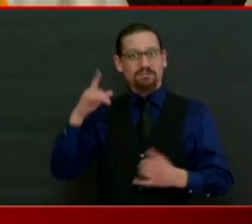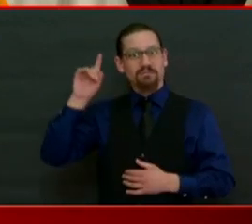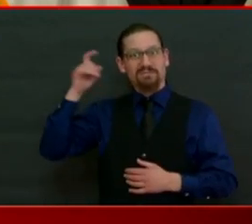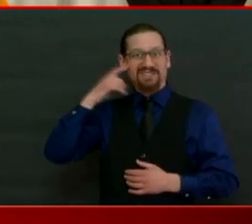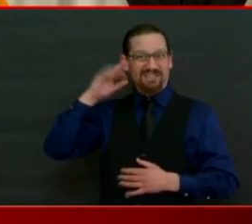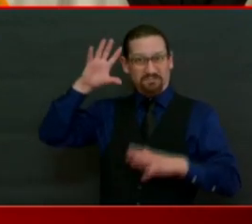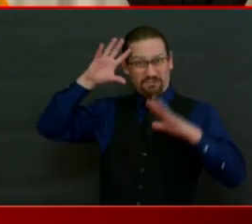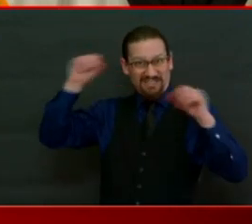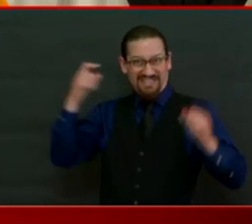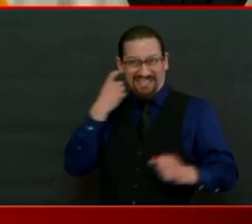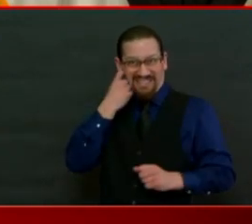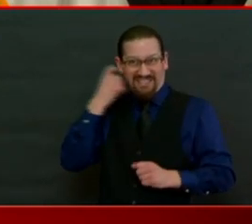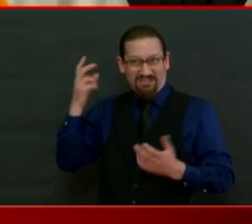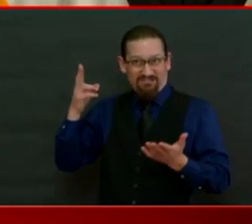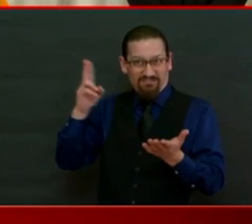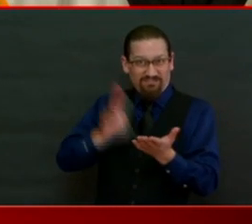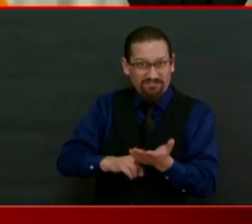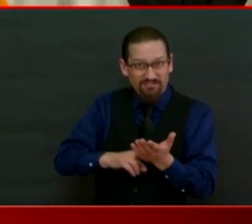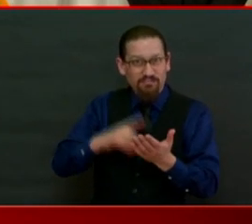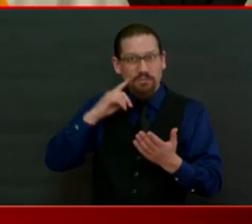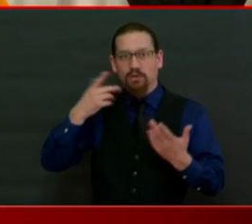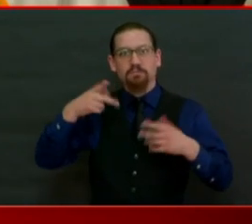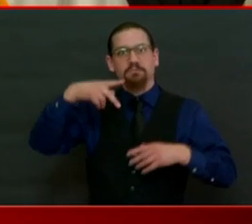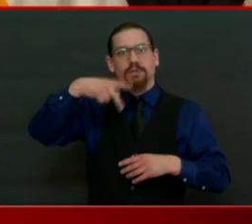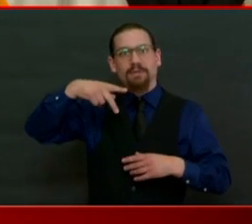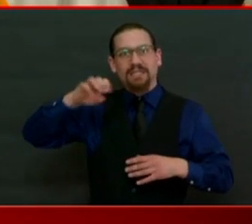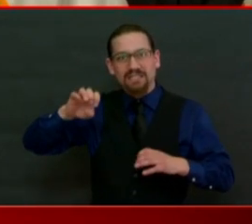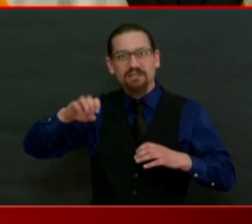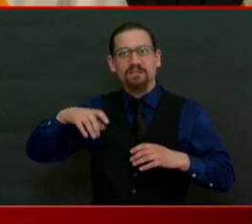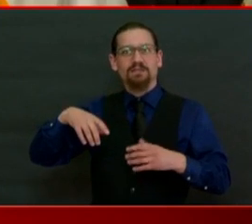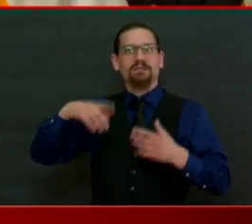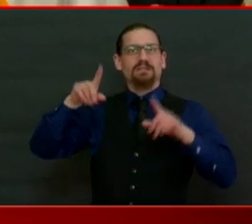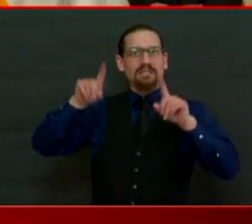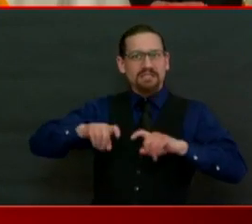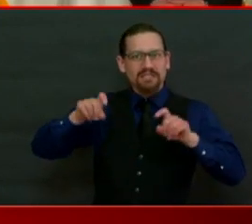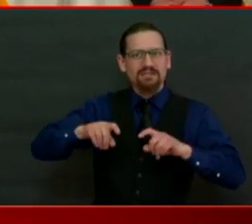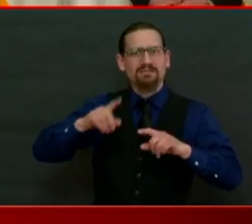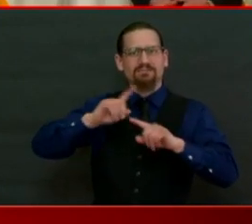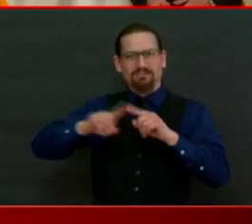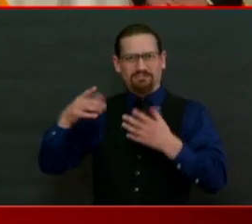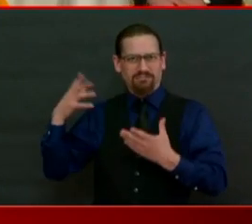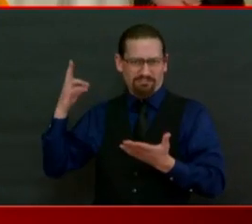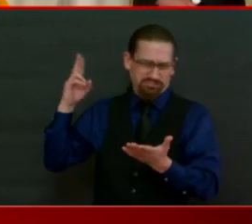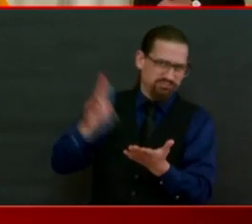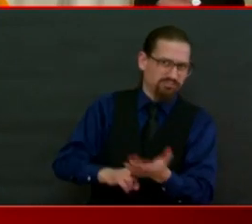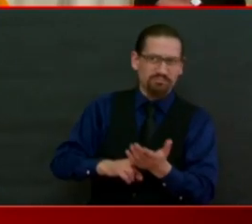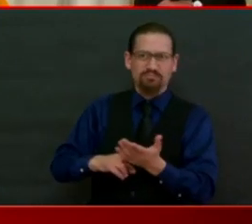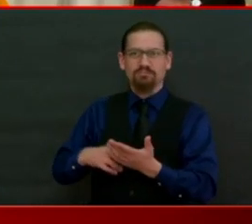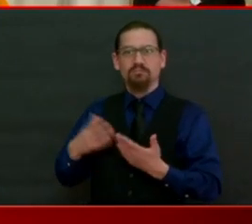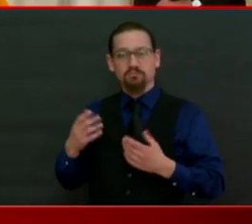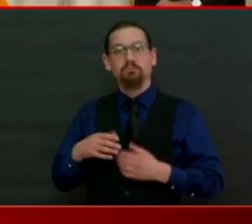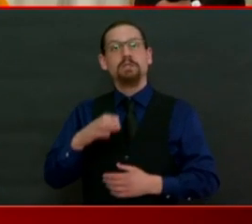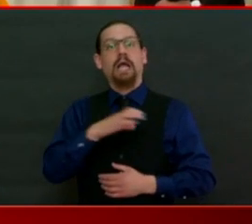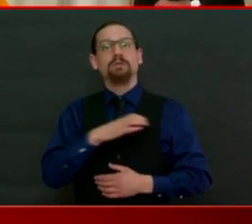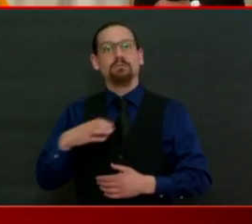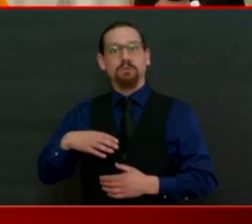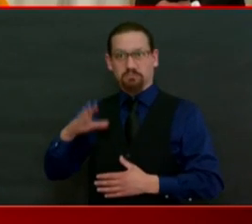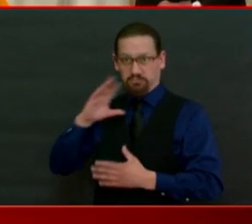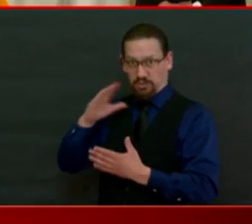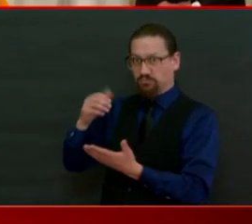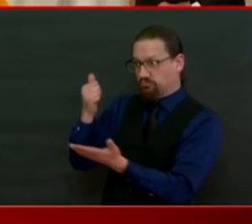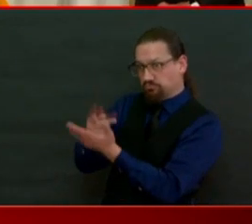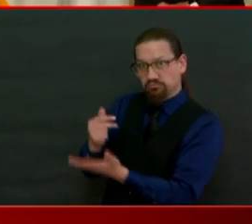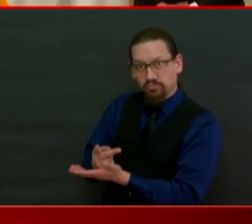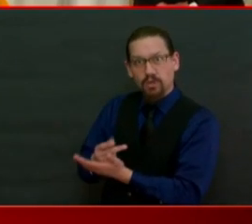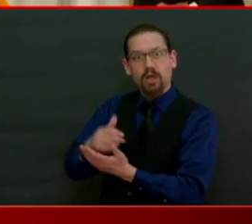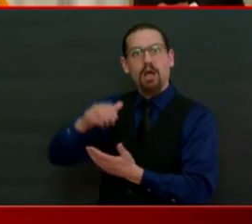PPE. As I explained earlier, Congress is very likely to pass another stimulus bill to make up for revenue